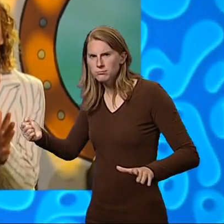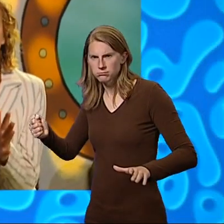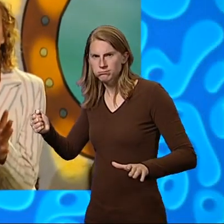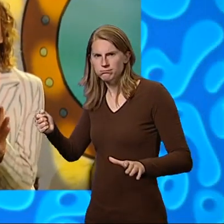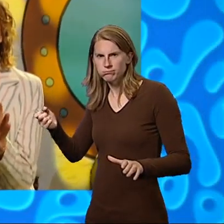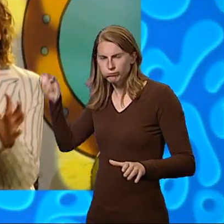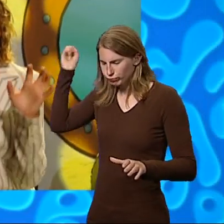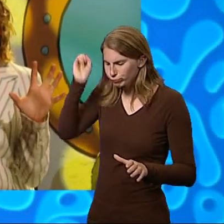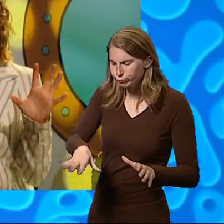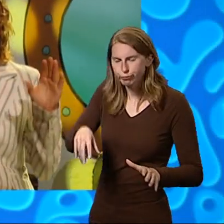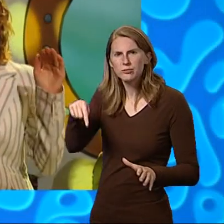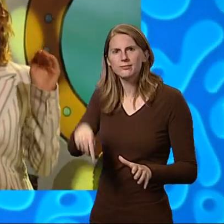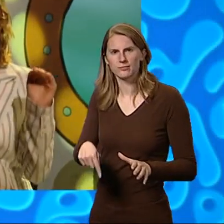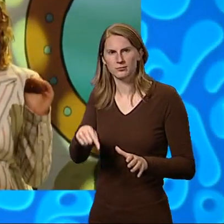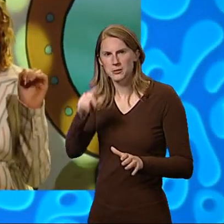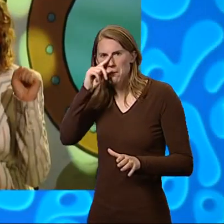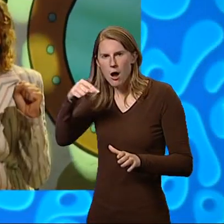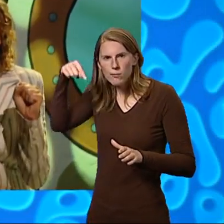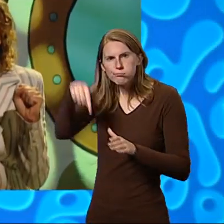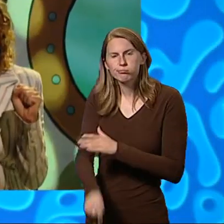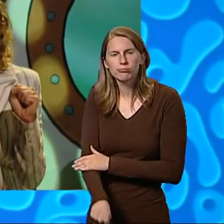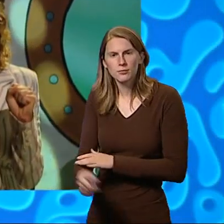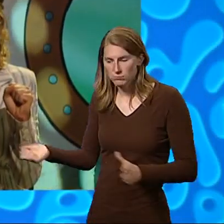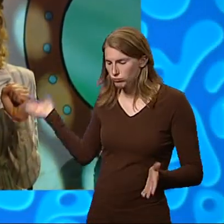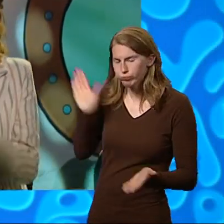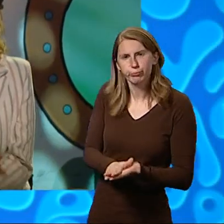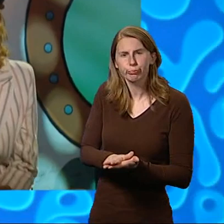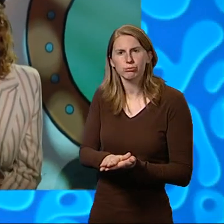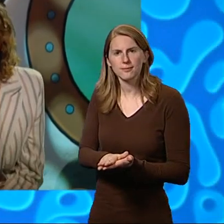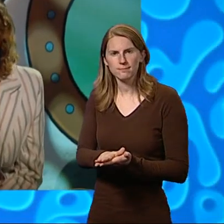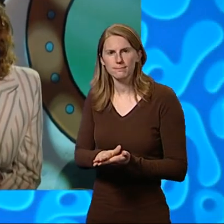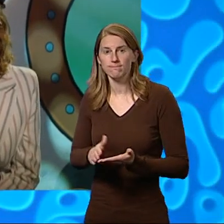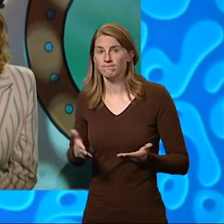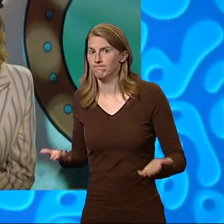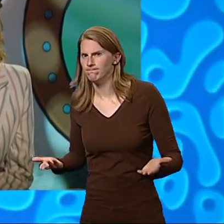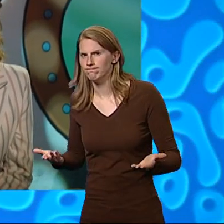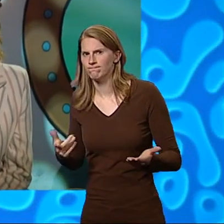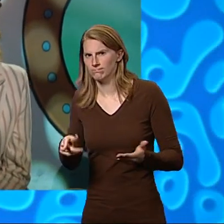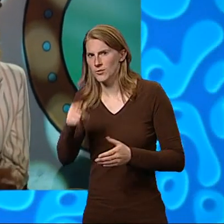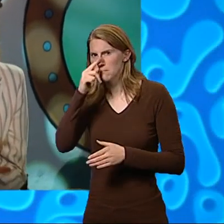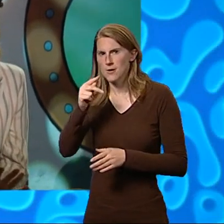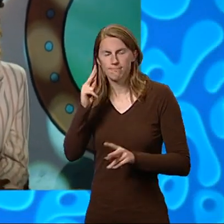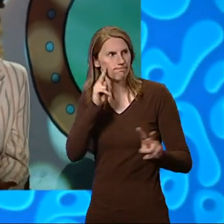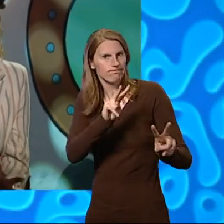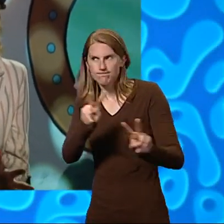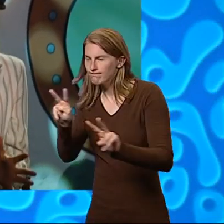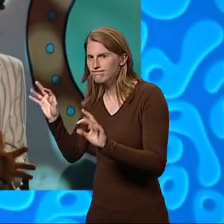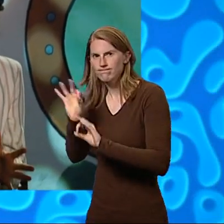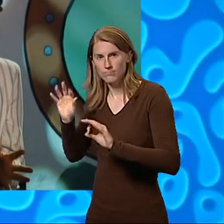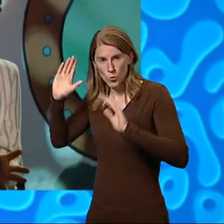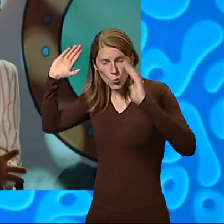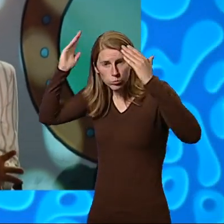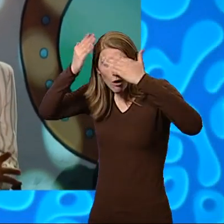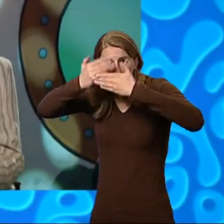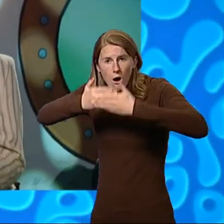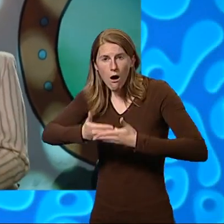Bang! The hatch was shut tight. It was so dark in the hold that Smudge couldn't see a thing.